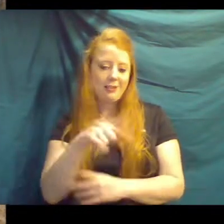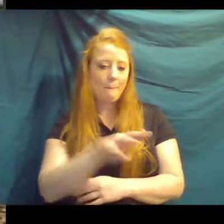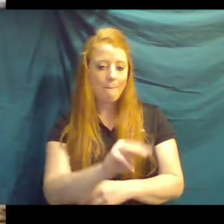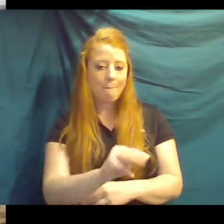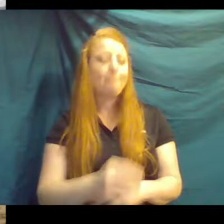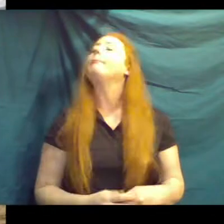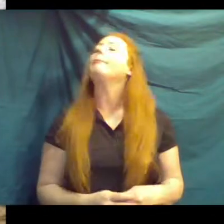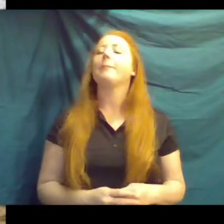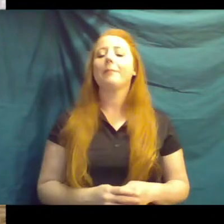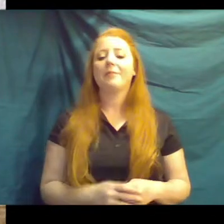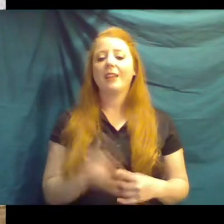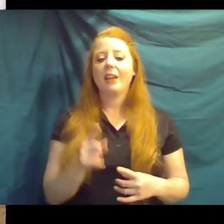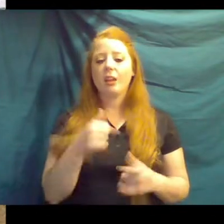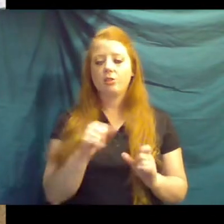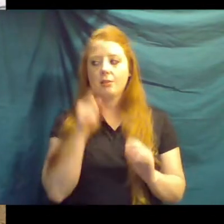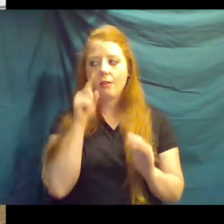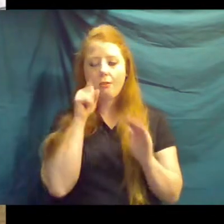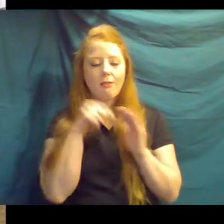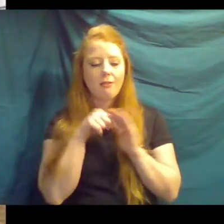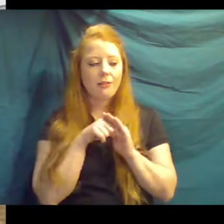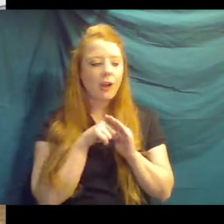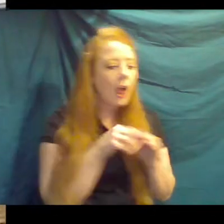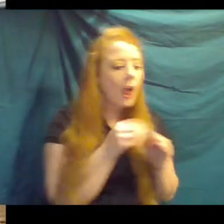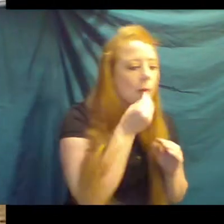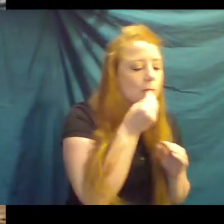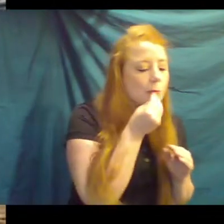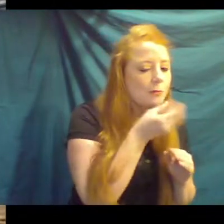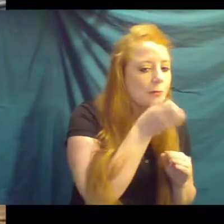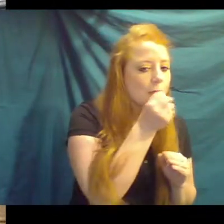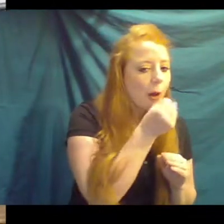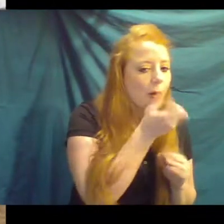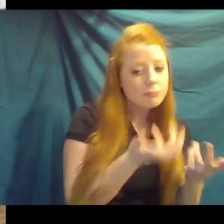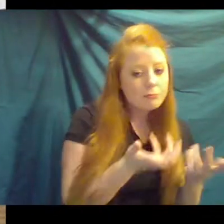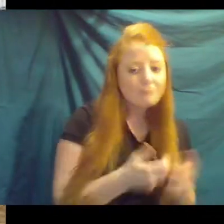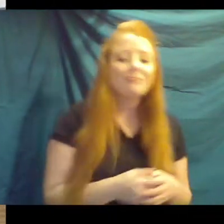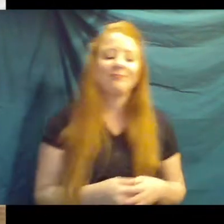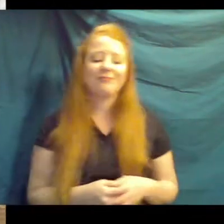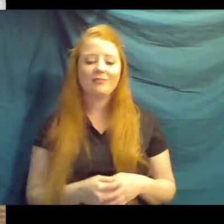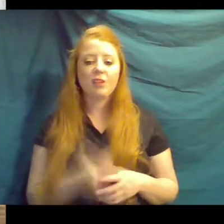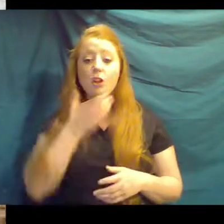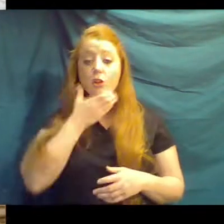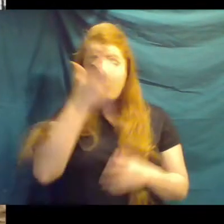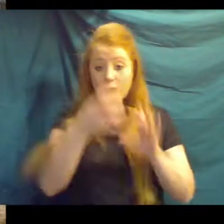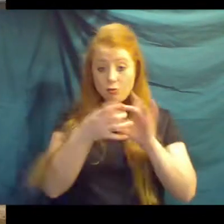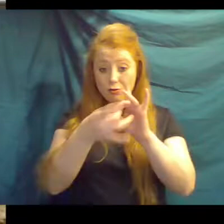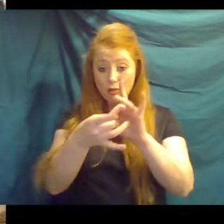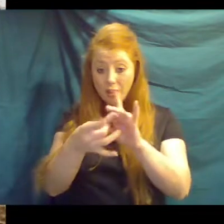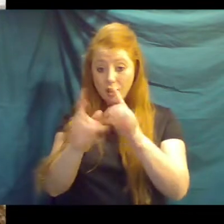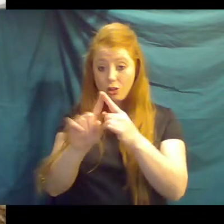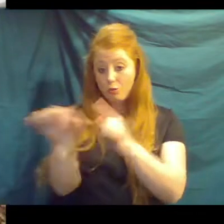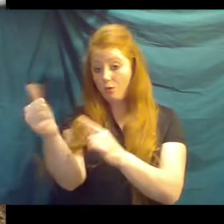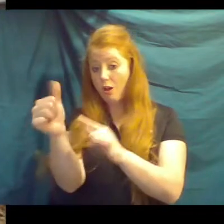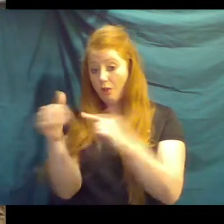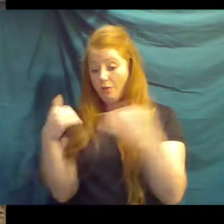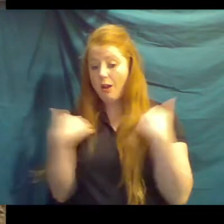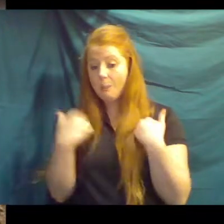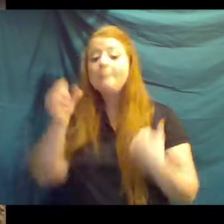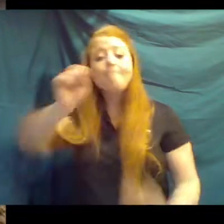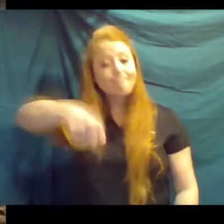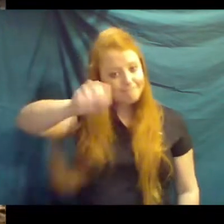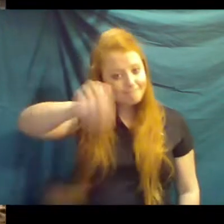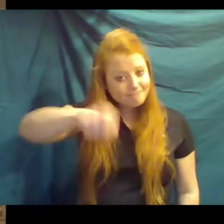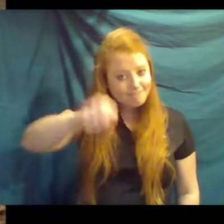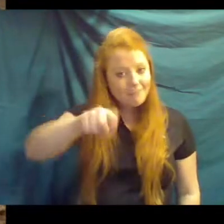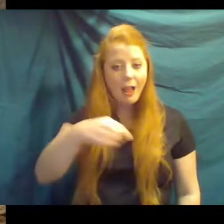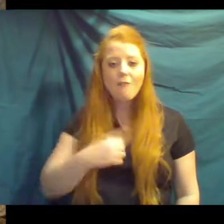while she's eating her grain a lot at night. Are giraffes related to any other animal? Giraffes are related